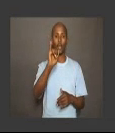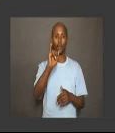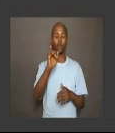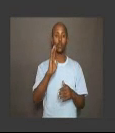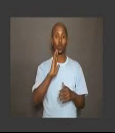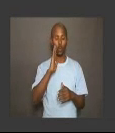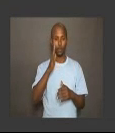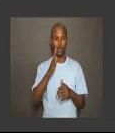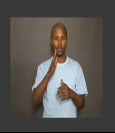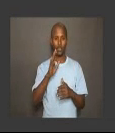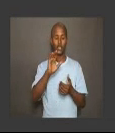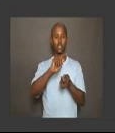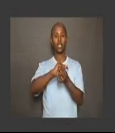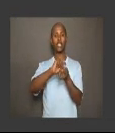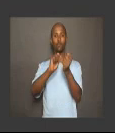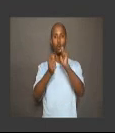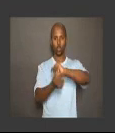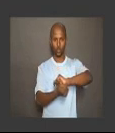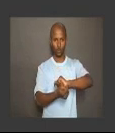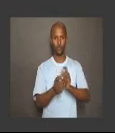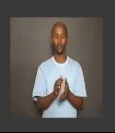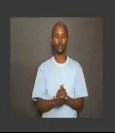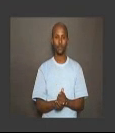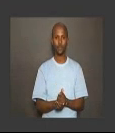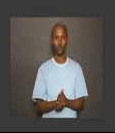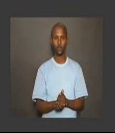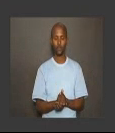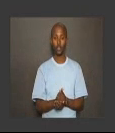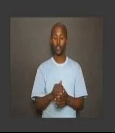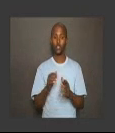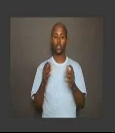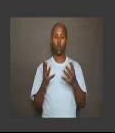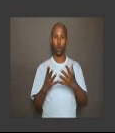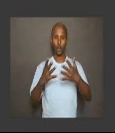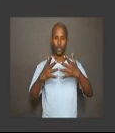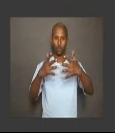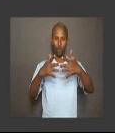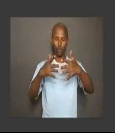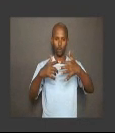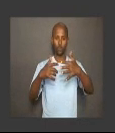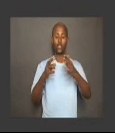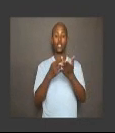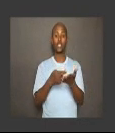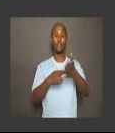and y will be transposed. The coordinates of the